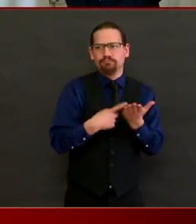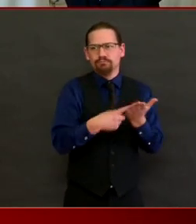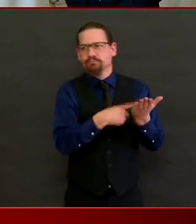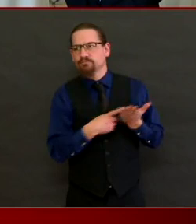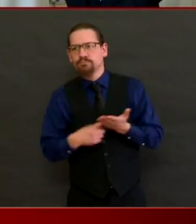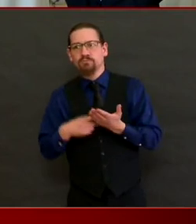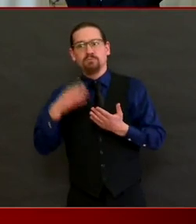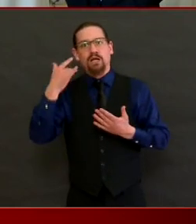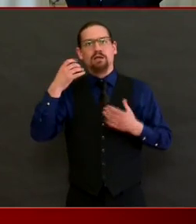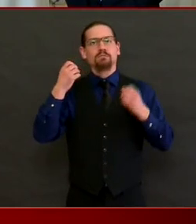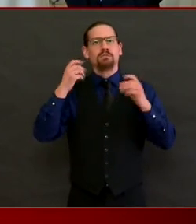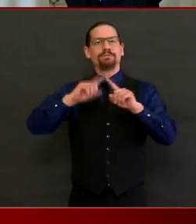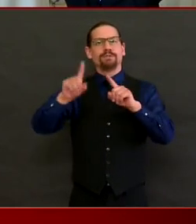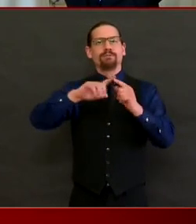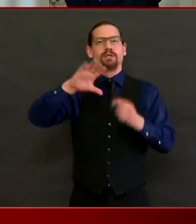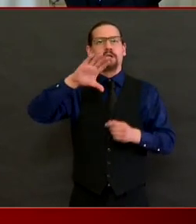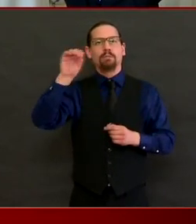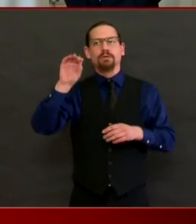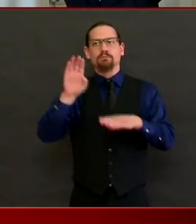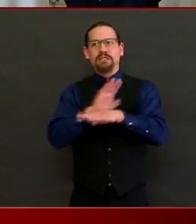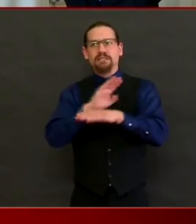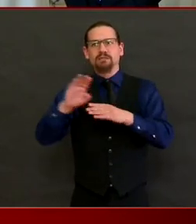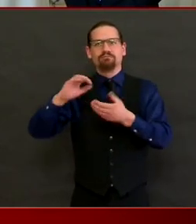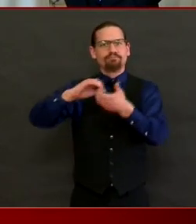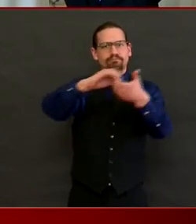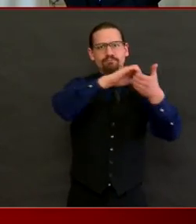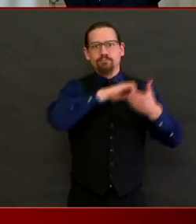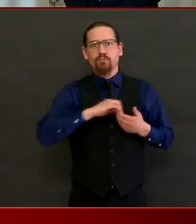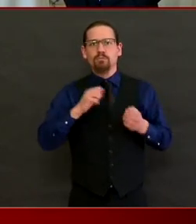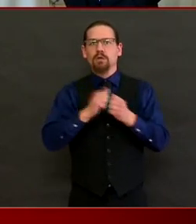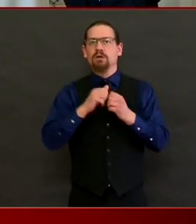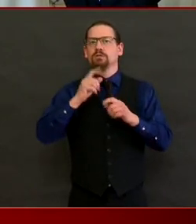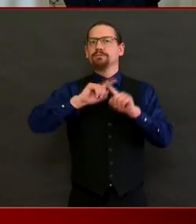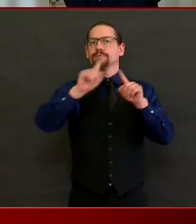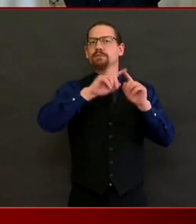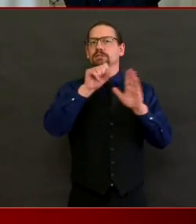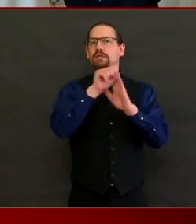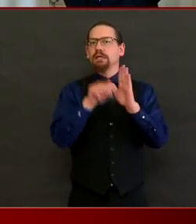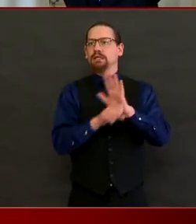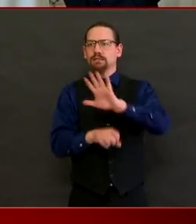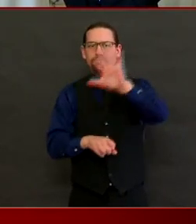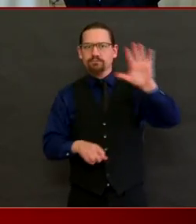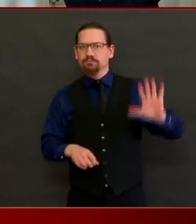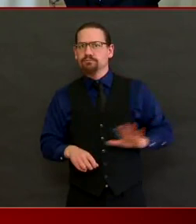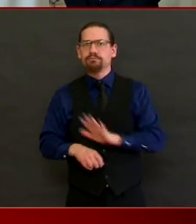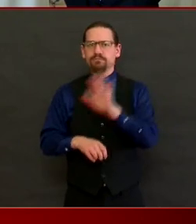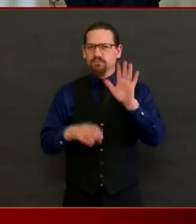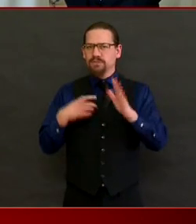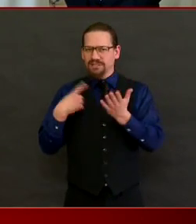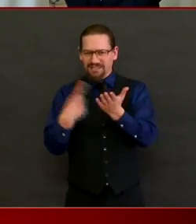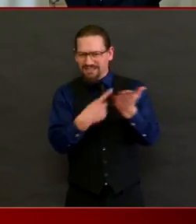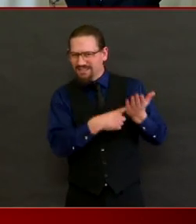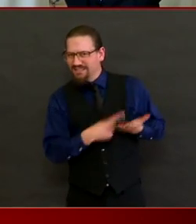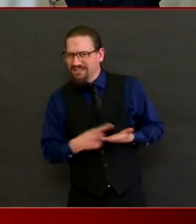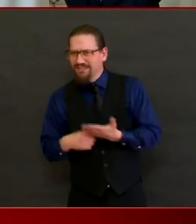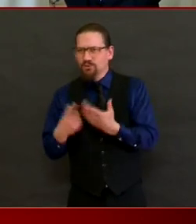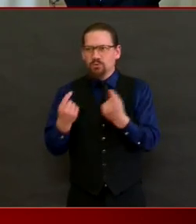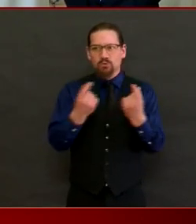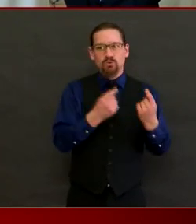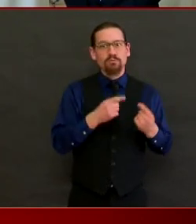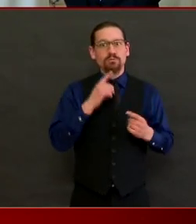Massachusetts and Connecticut, and it's important that we get coordinated. So, I don't know yet, but it will be things like